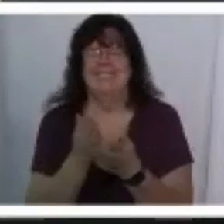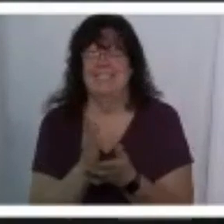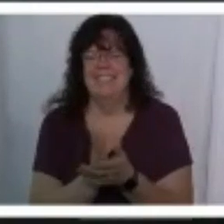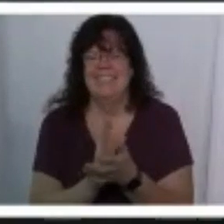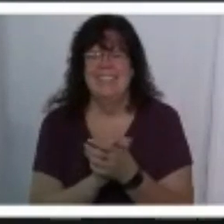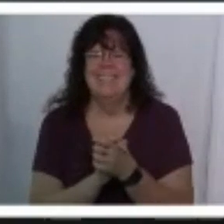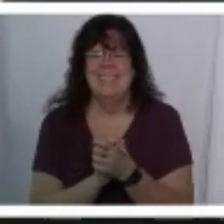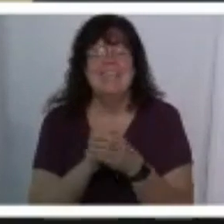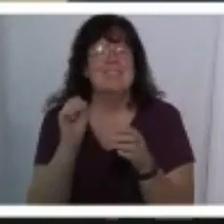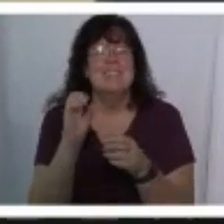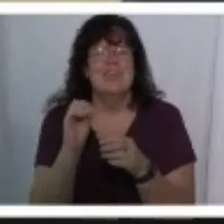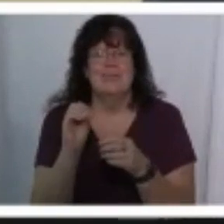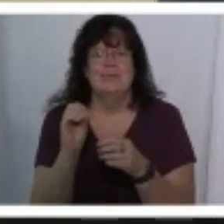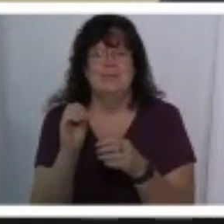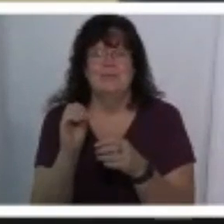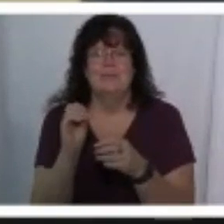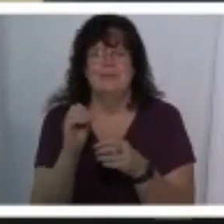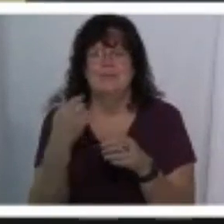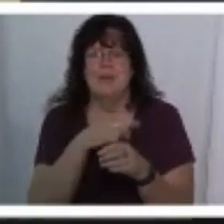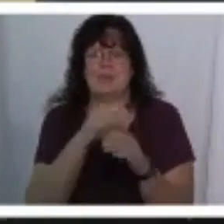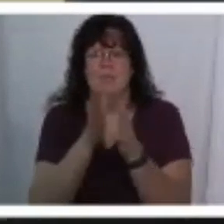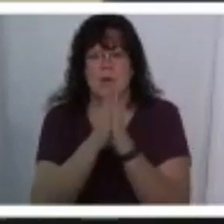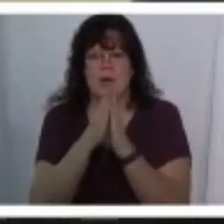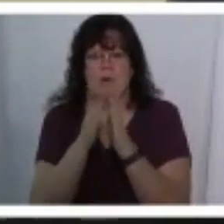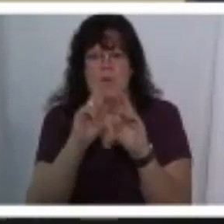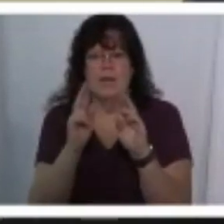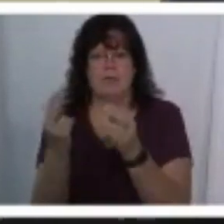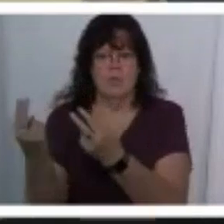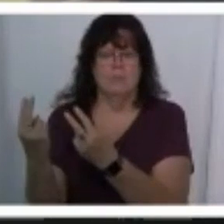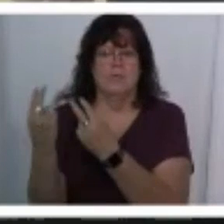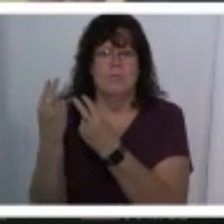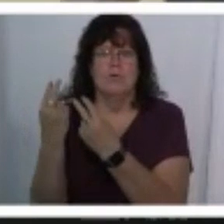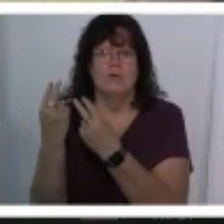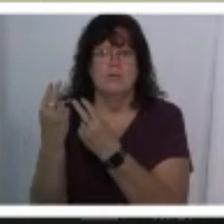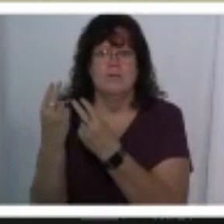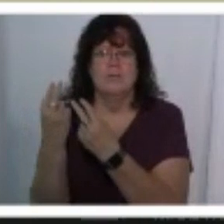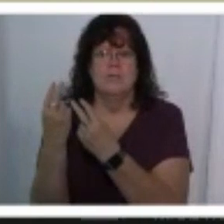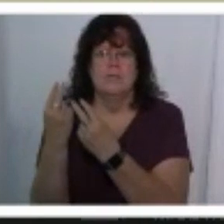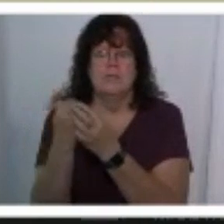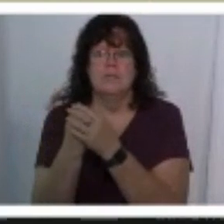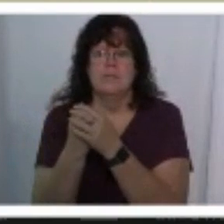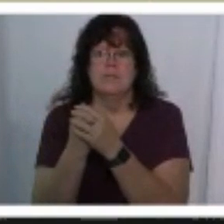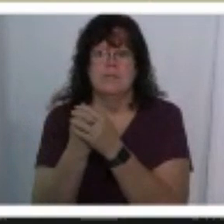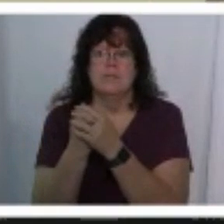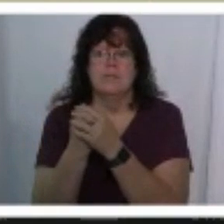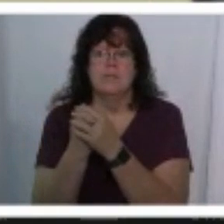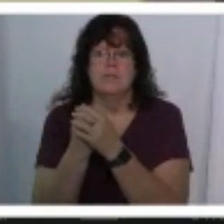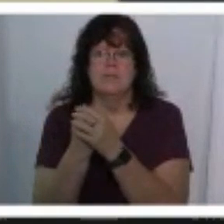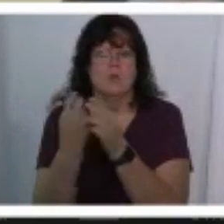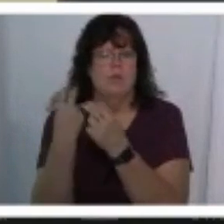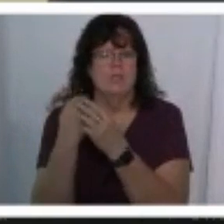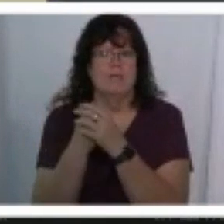so do we have the prayer ready we're gonna let's do this so this is this is what i